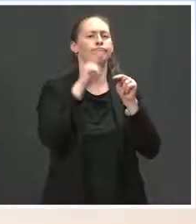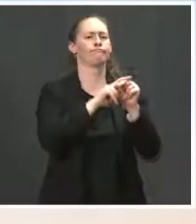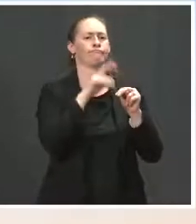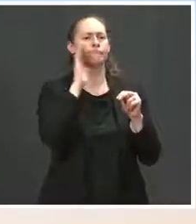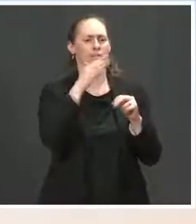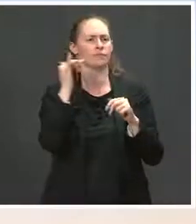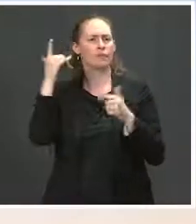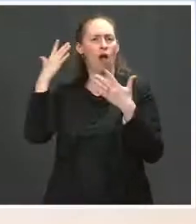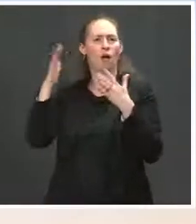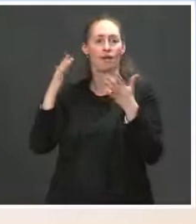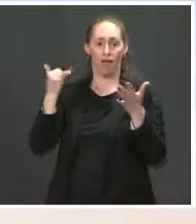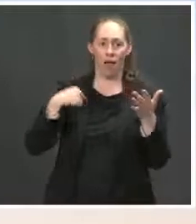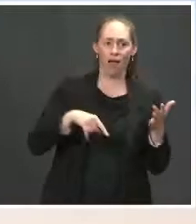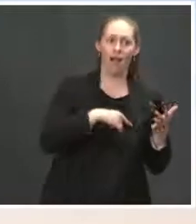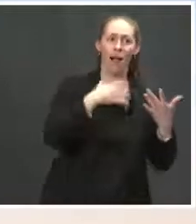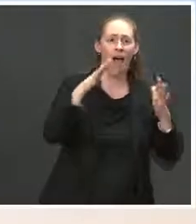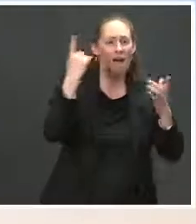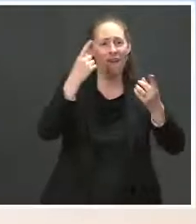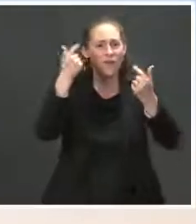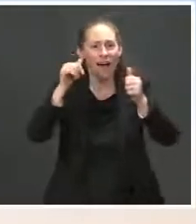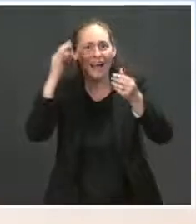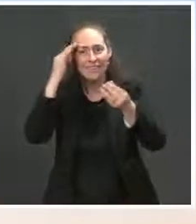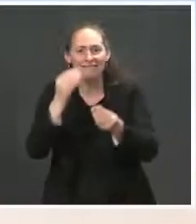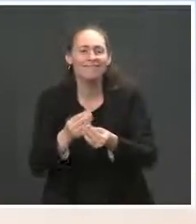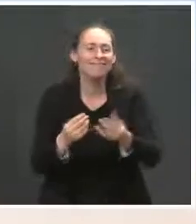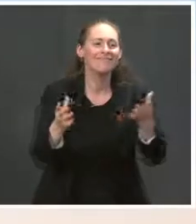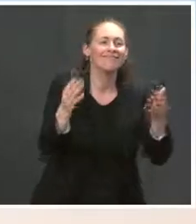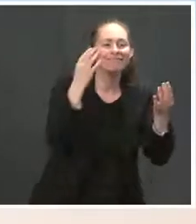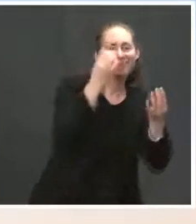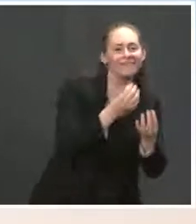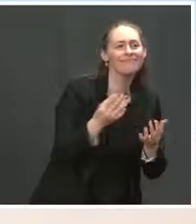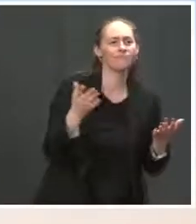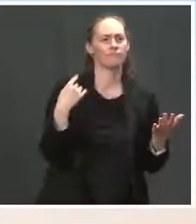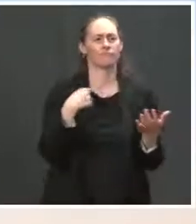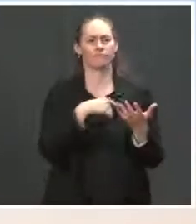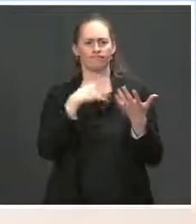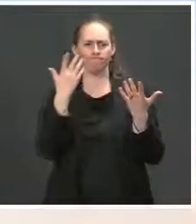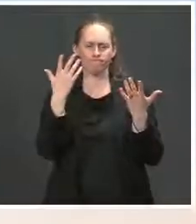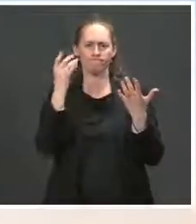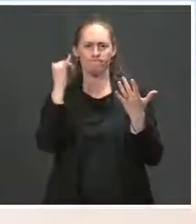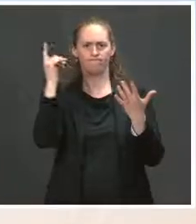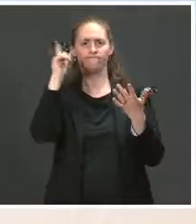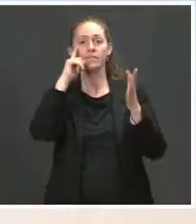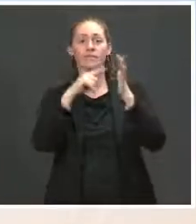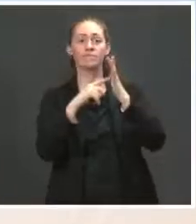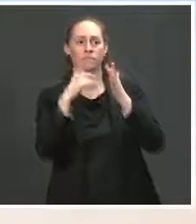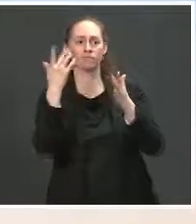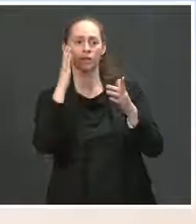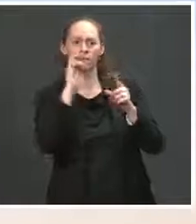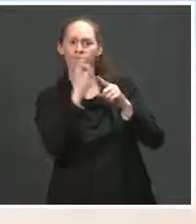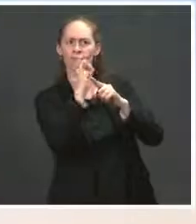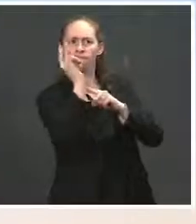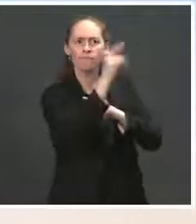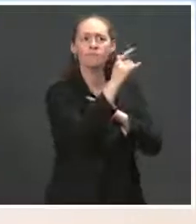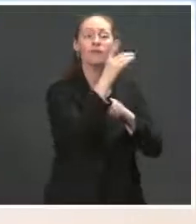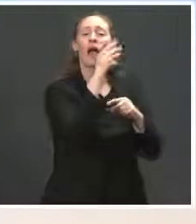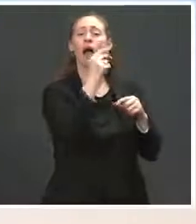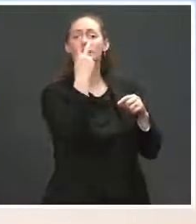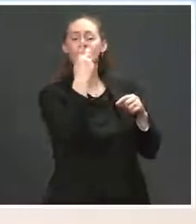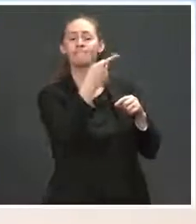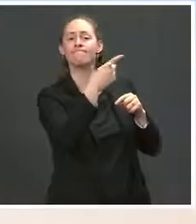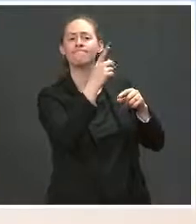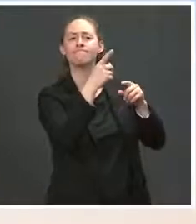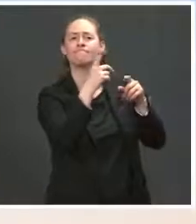— or we were all trying to convey — was that we were resuming flights and that we were overturning the policy of preventing individuals —